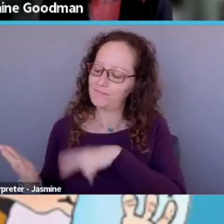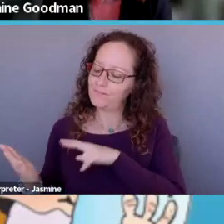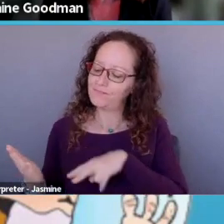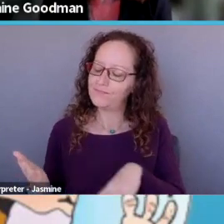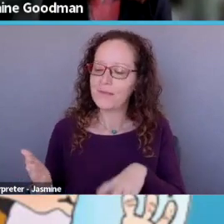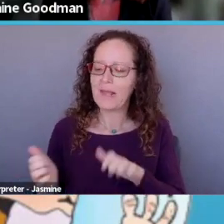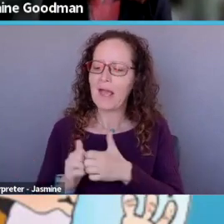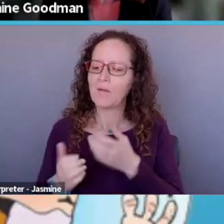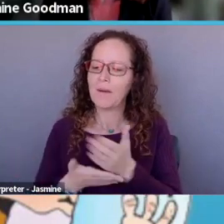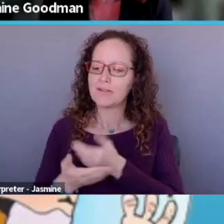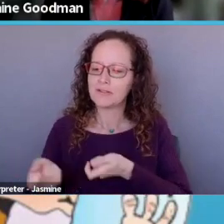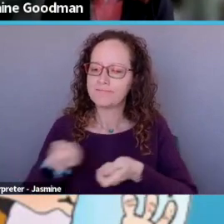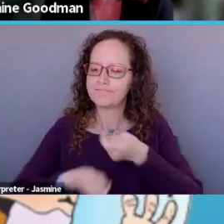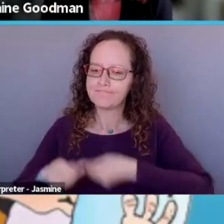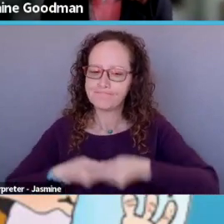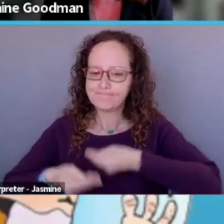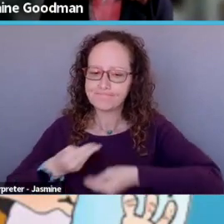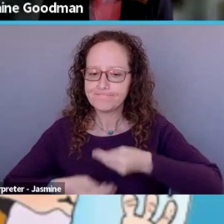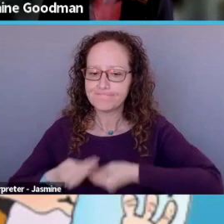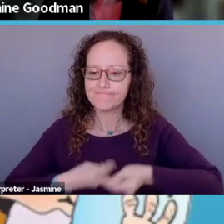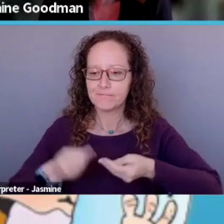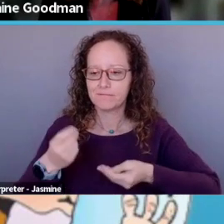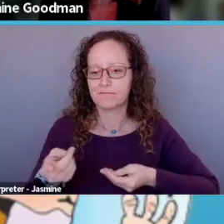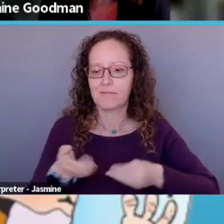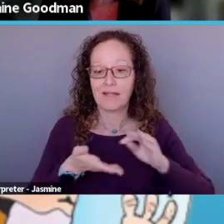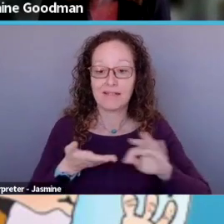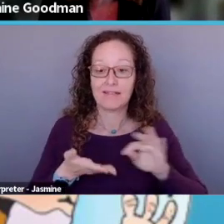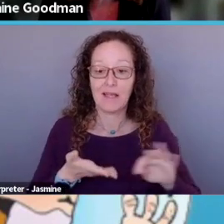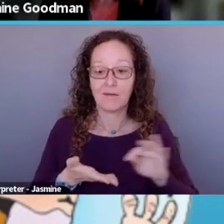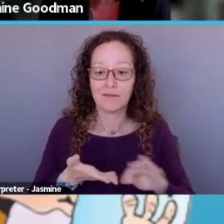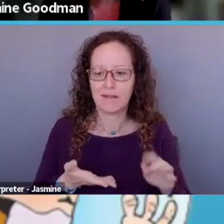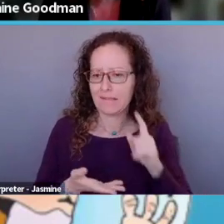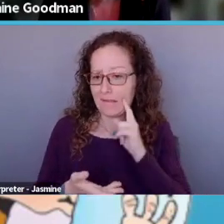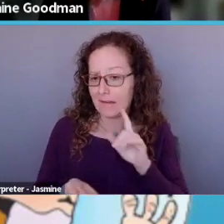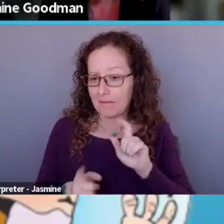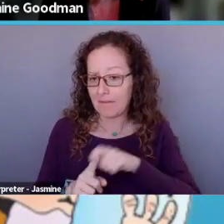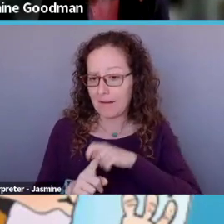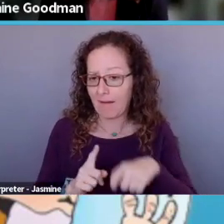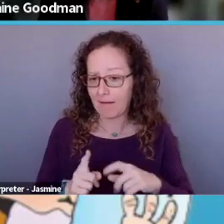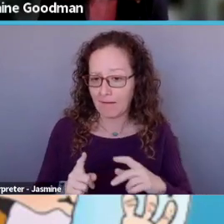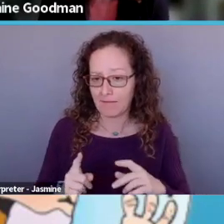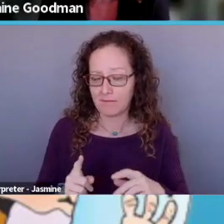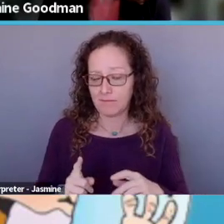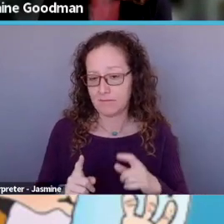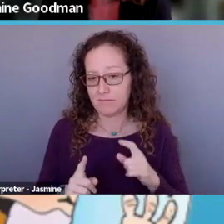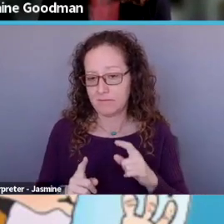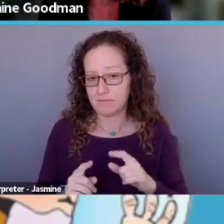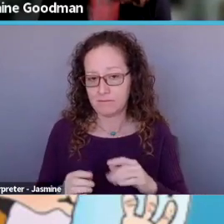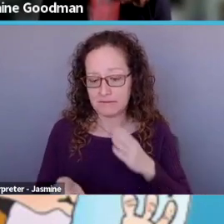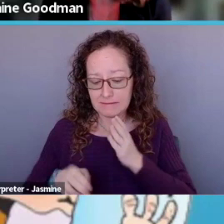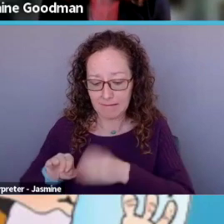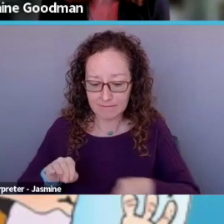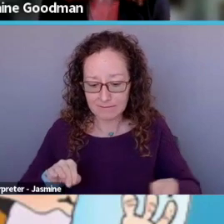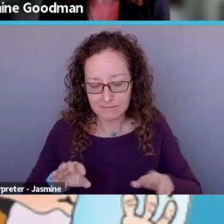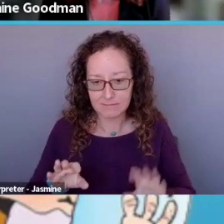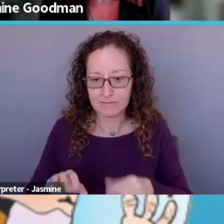counting banana slices. I think those are banana slices. Um, organizational budget. Even